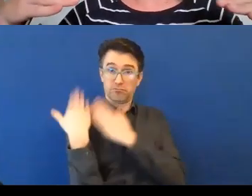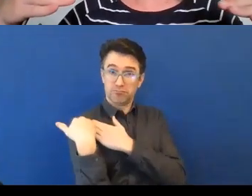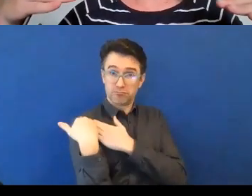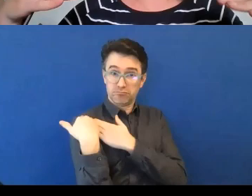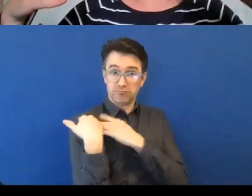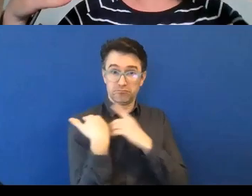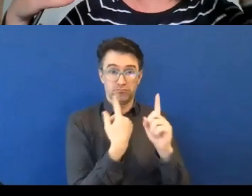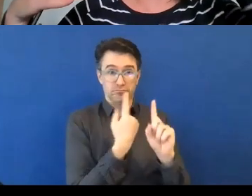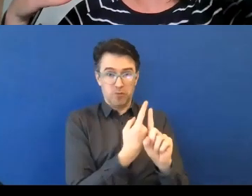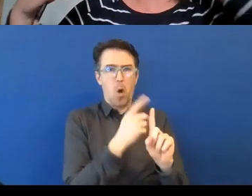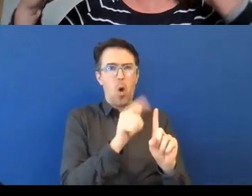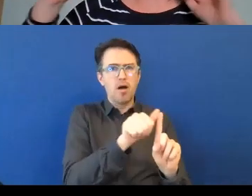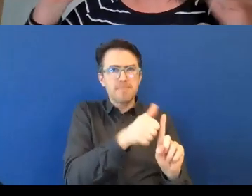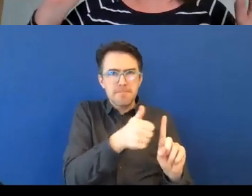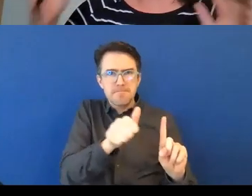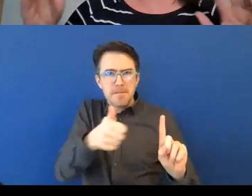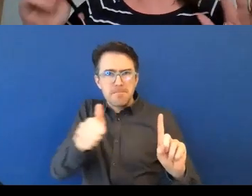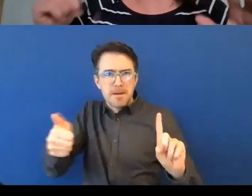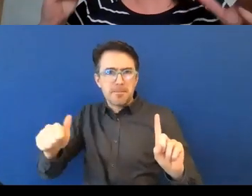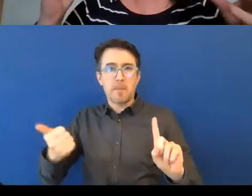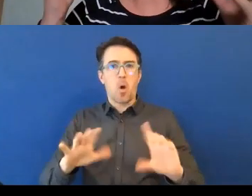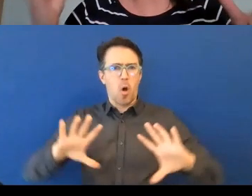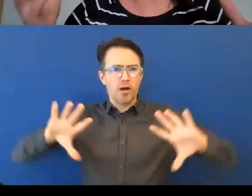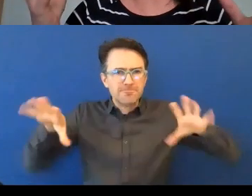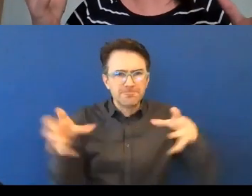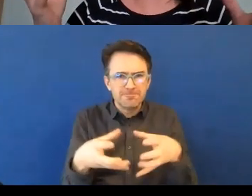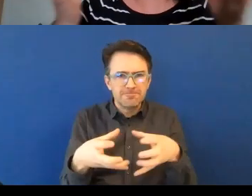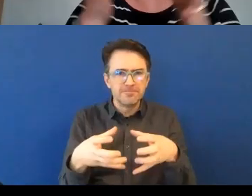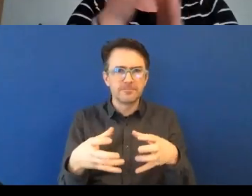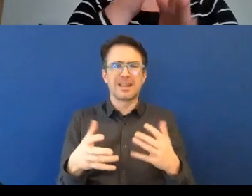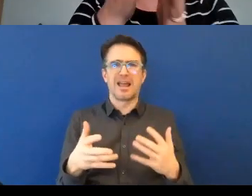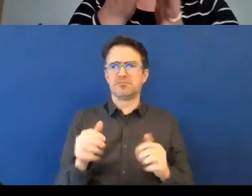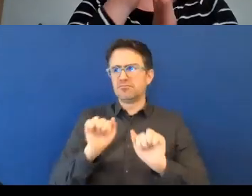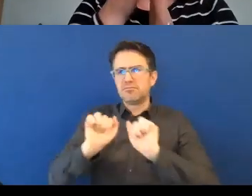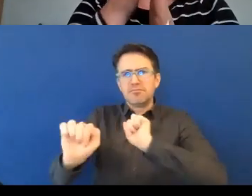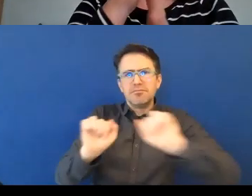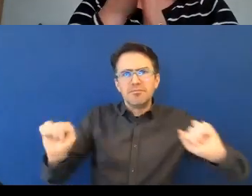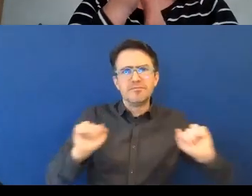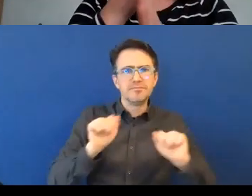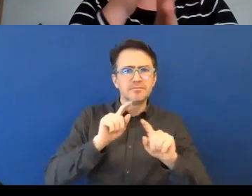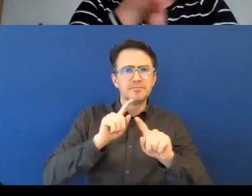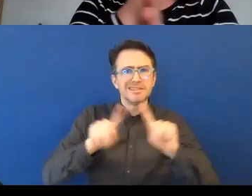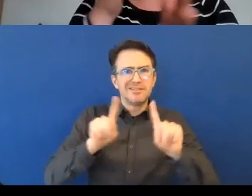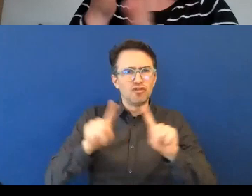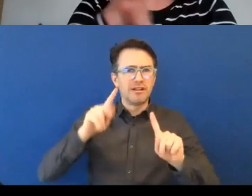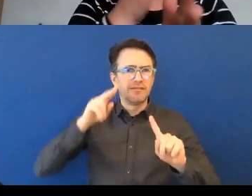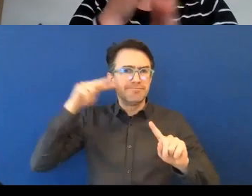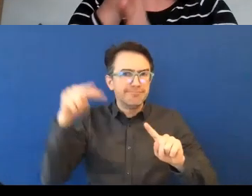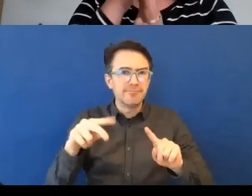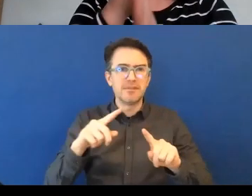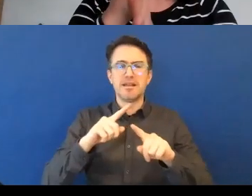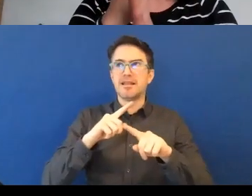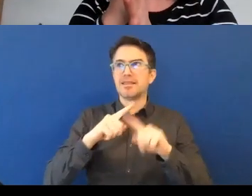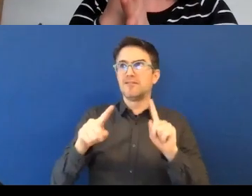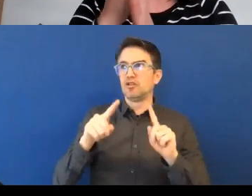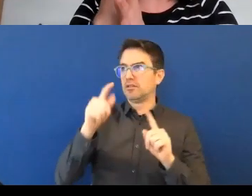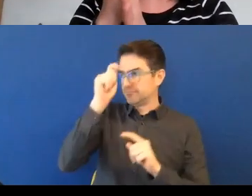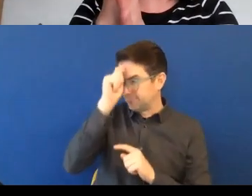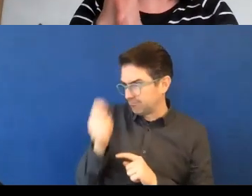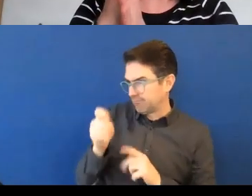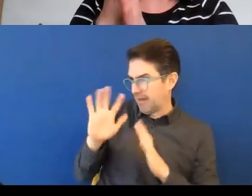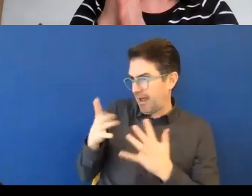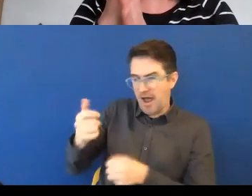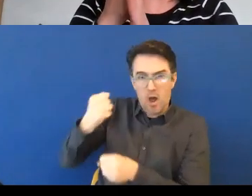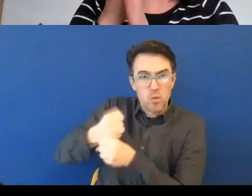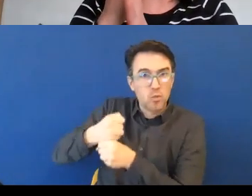of build that into your HR frameworks with the right consultancy. has to be reasonable. So you have to kind of look at that intersection between how you operate as a